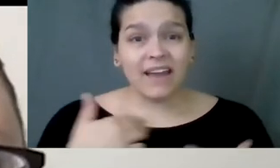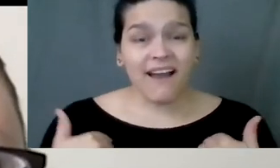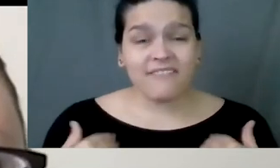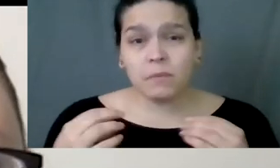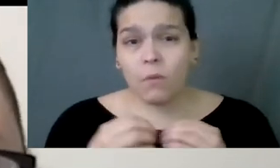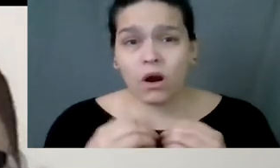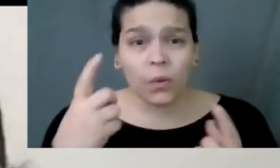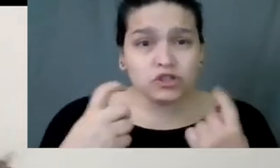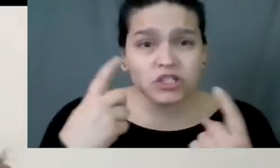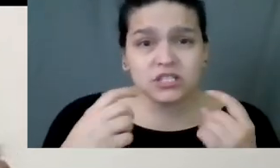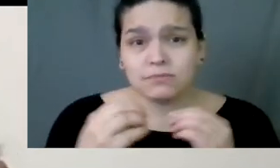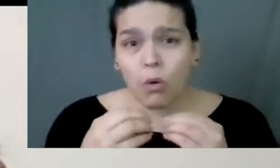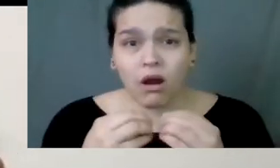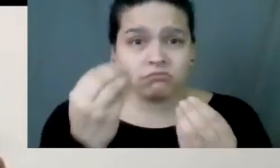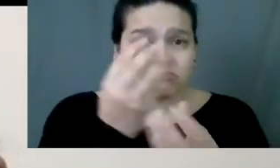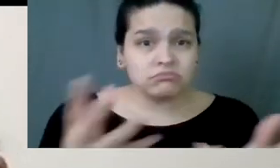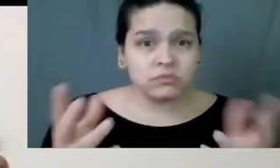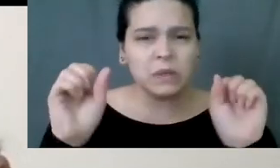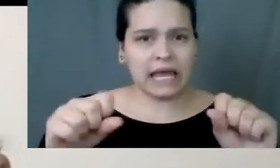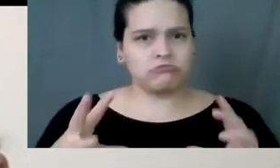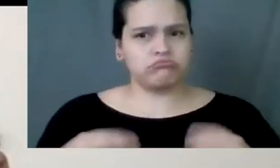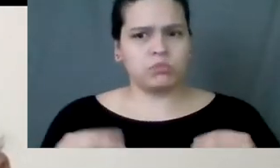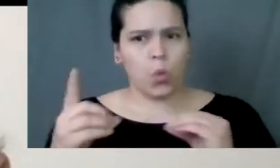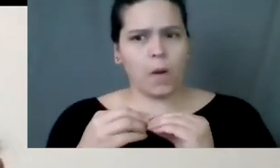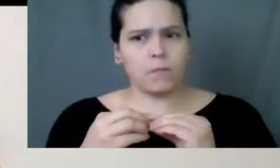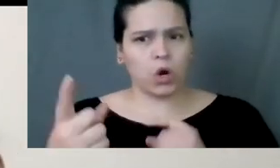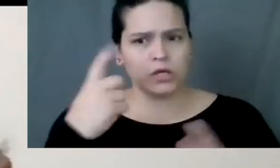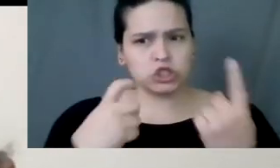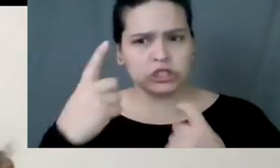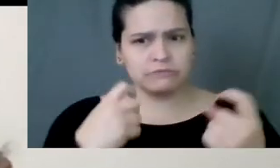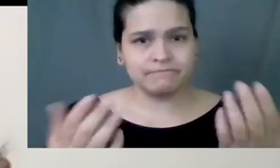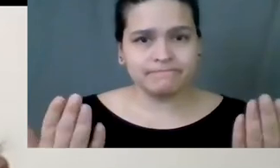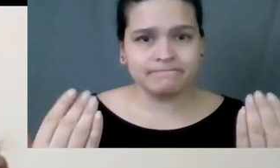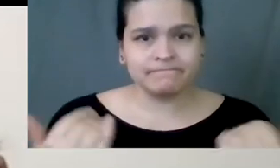So do we have any more questions, we can take one more.